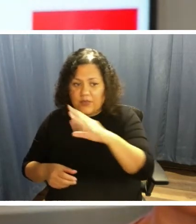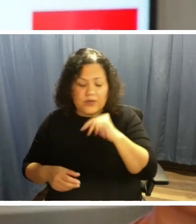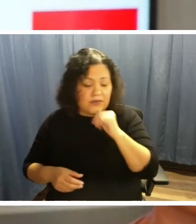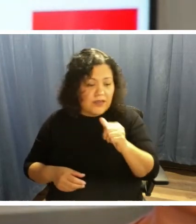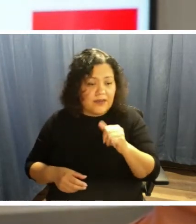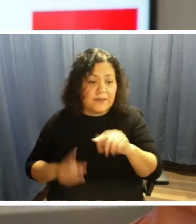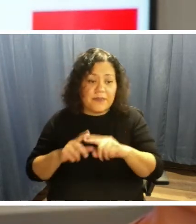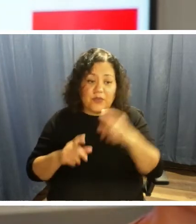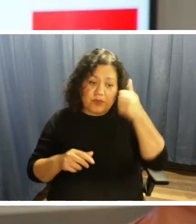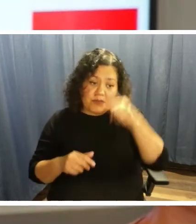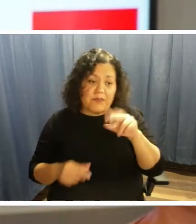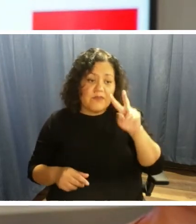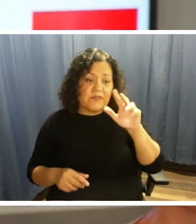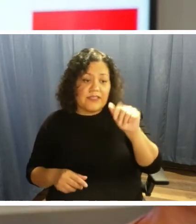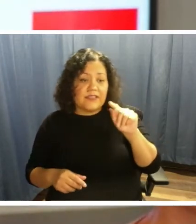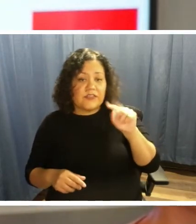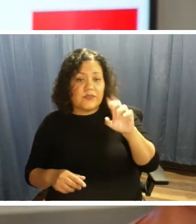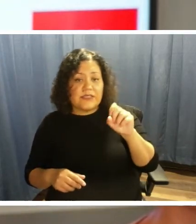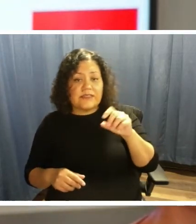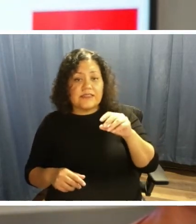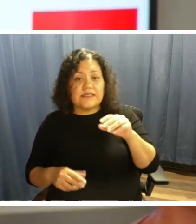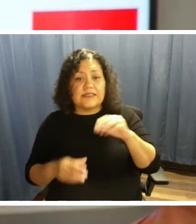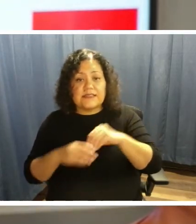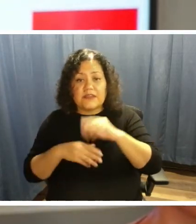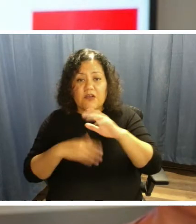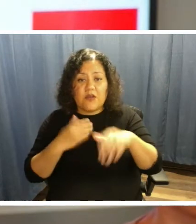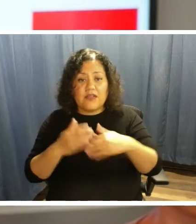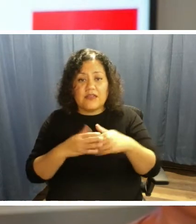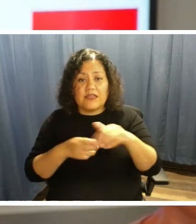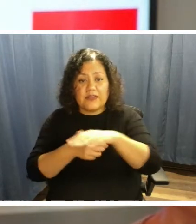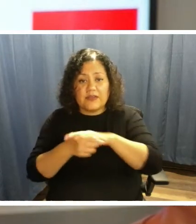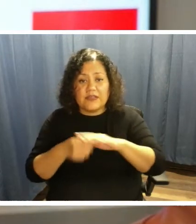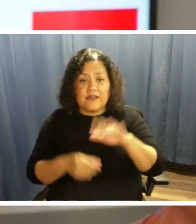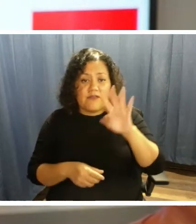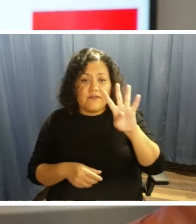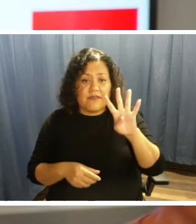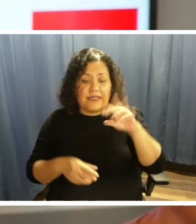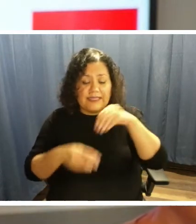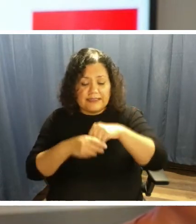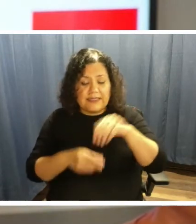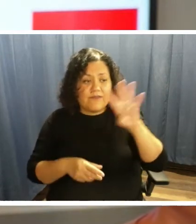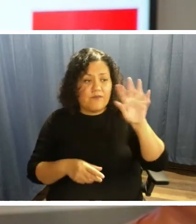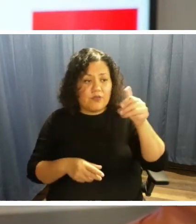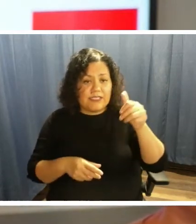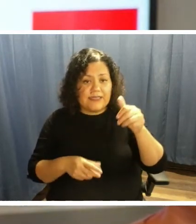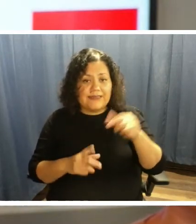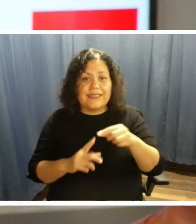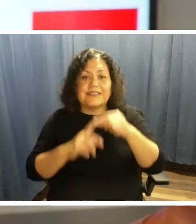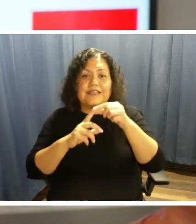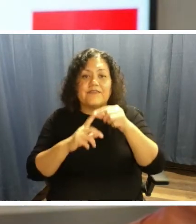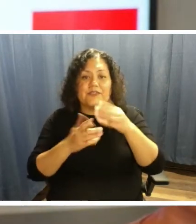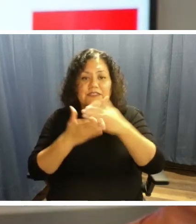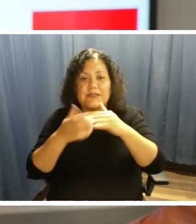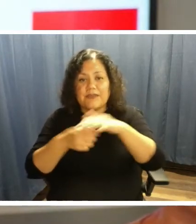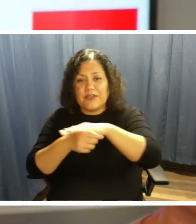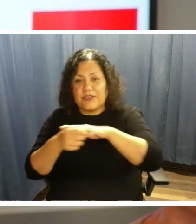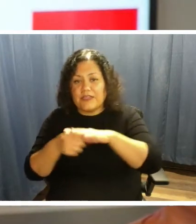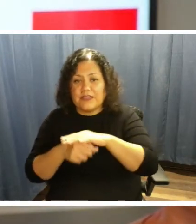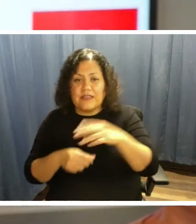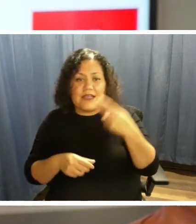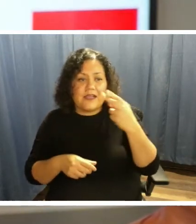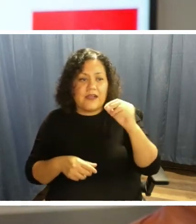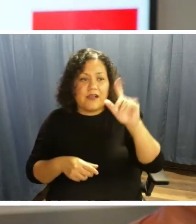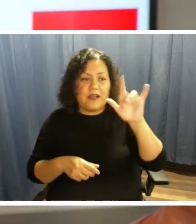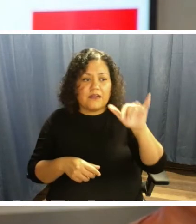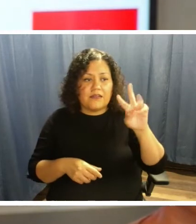goes to all areas within 410, Loop 410, except for certain areas like Hollywood Park. We don't go